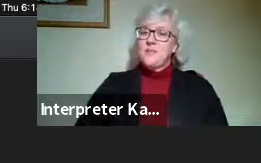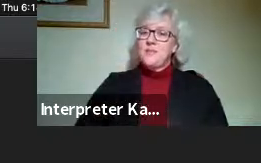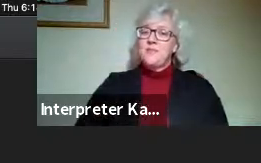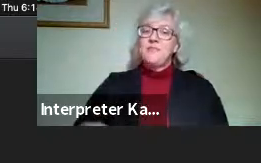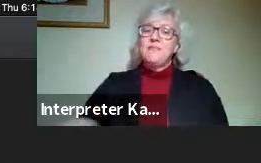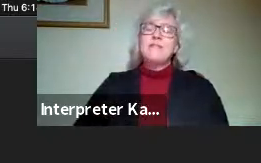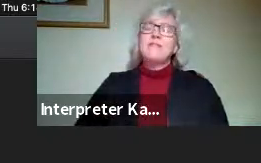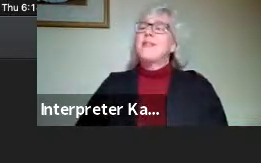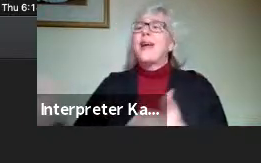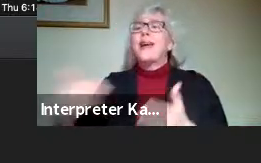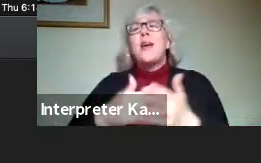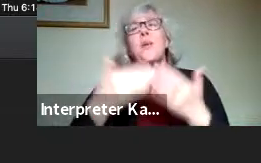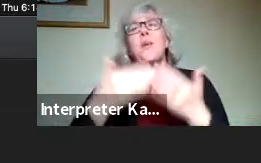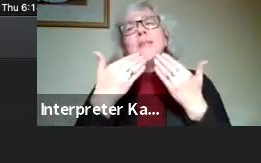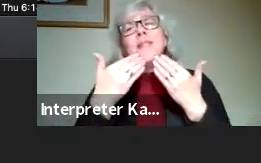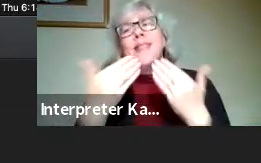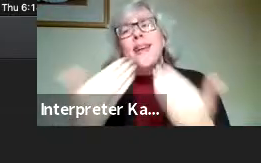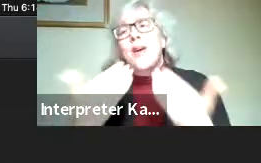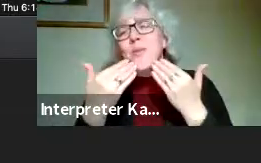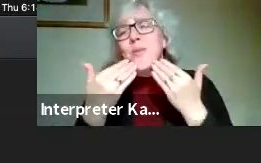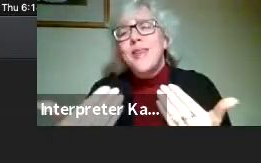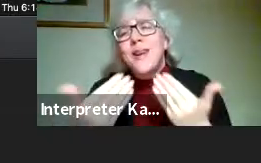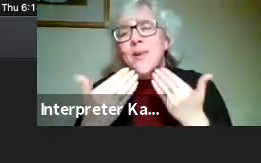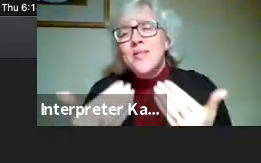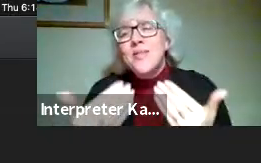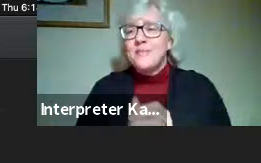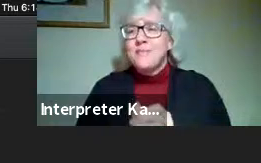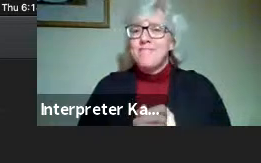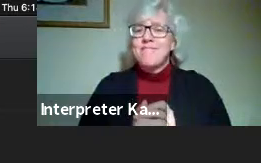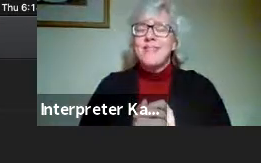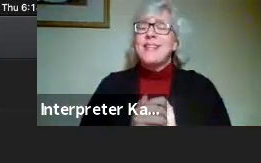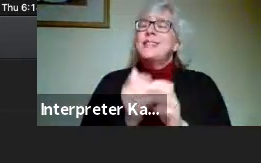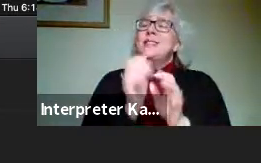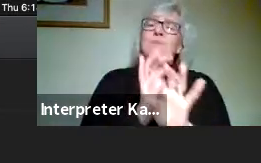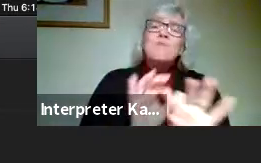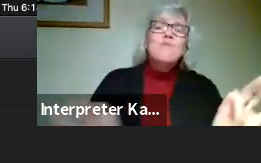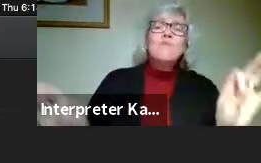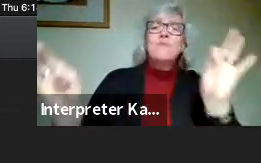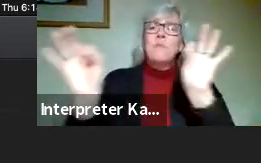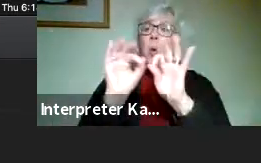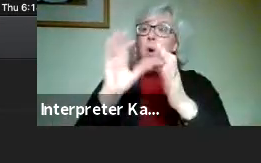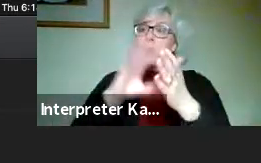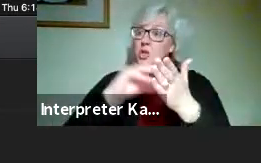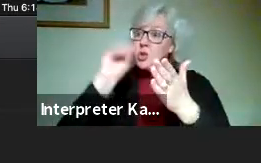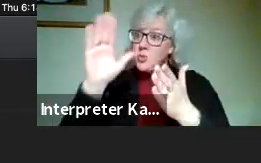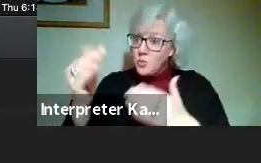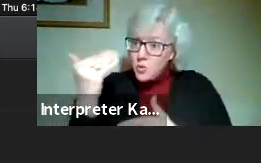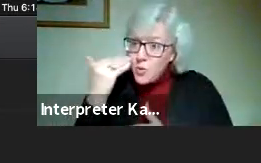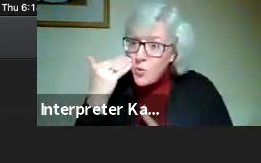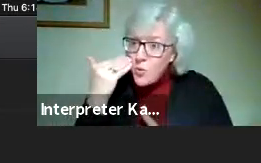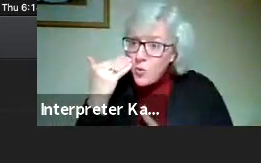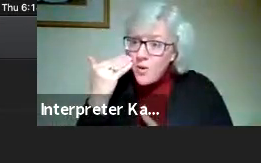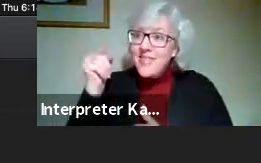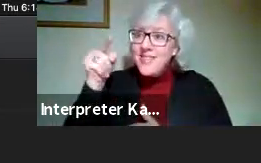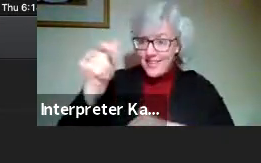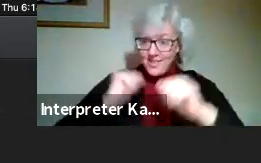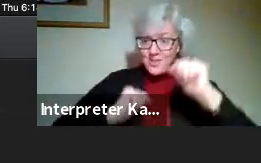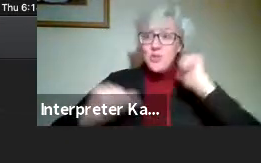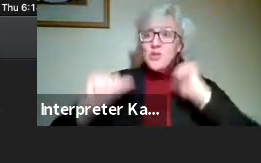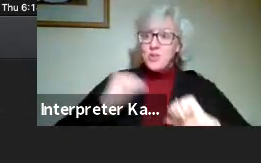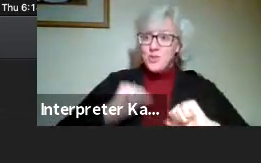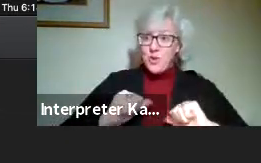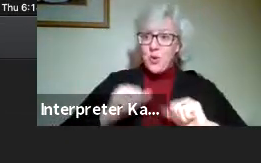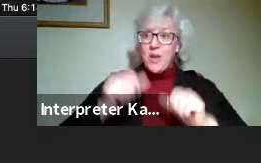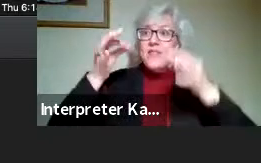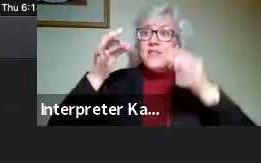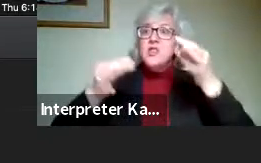Again, we can't thank these people enough. And I feel that it's extremely important for the students to know that this is one of those shows that are